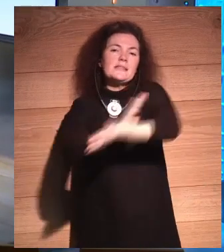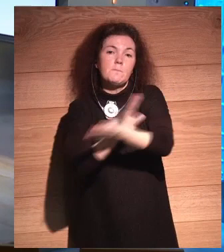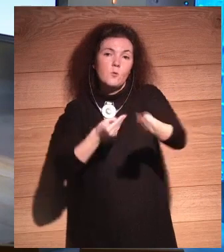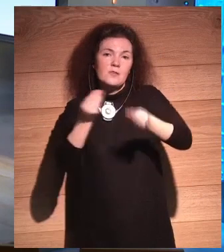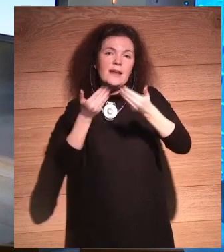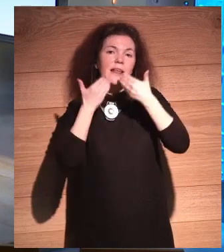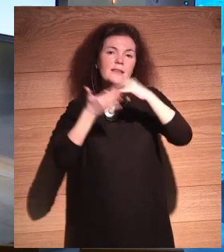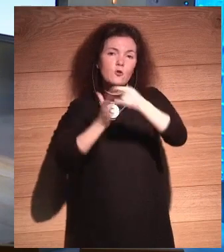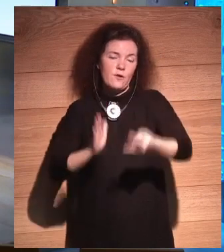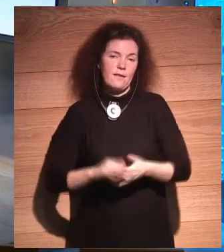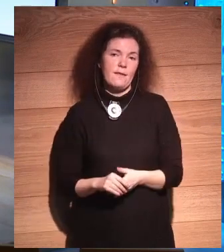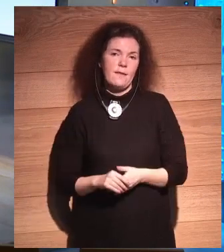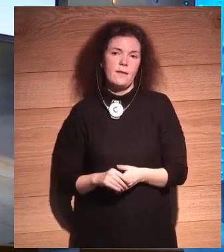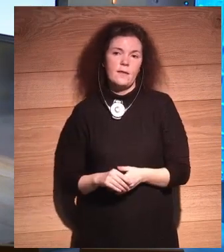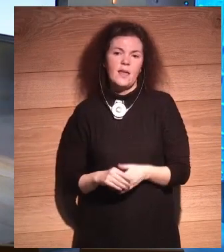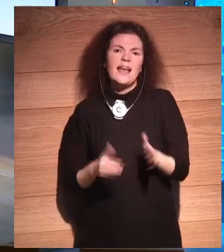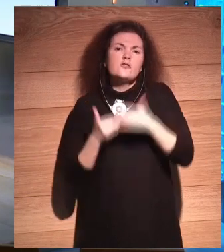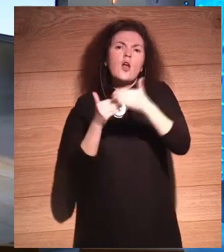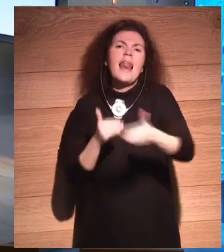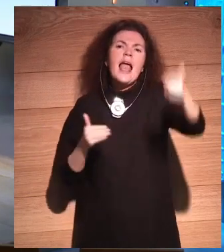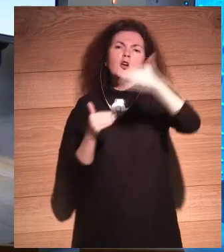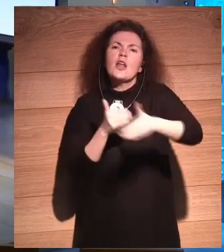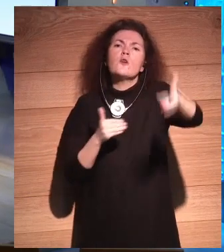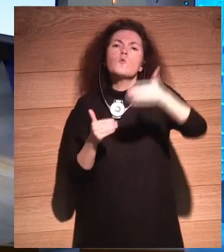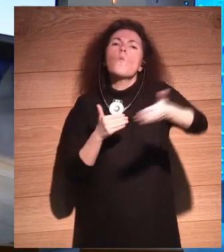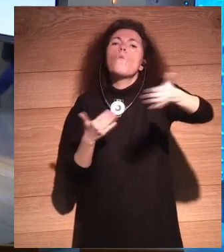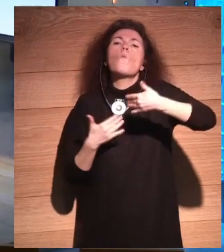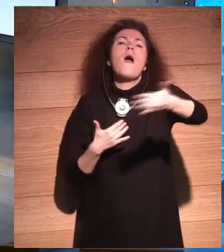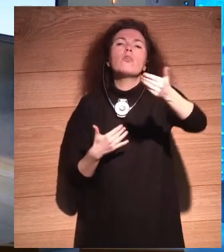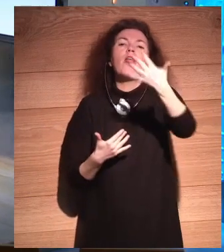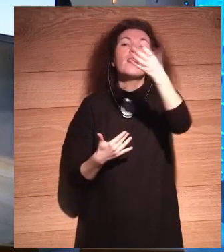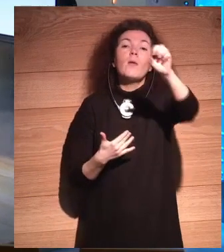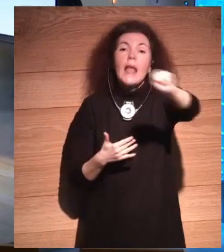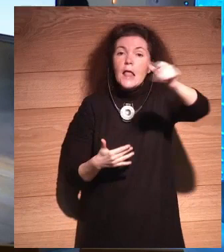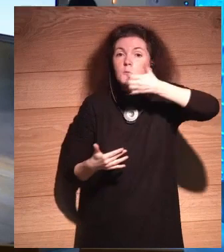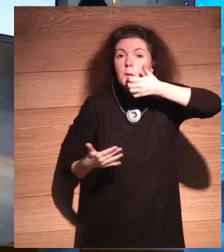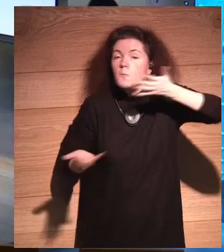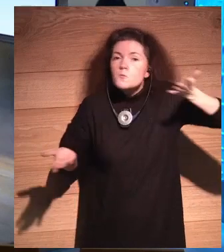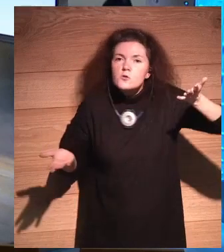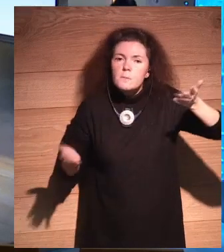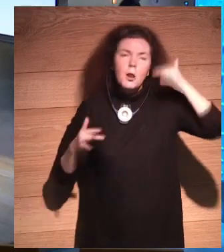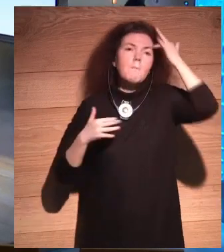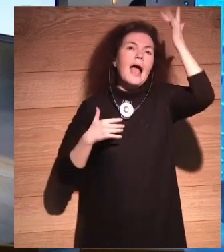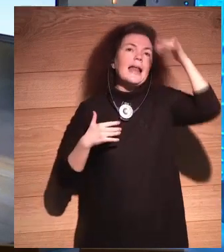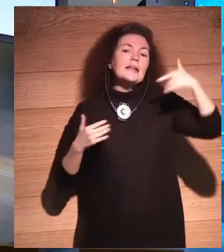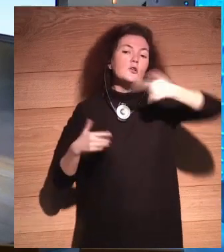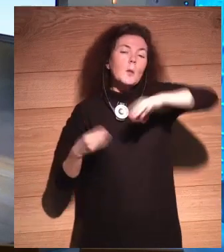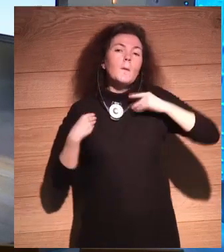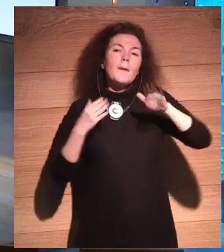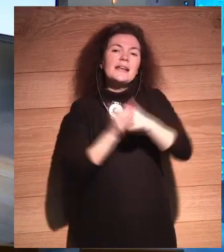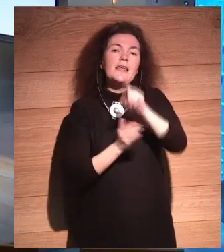How far away is that? 50 years? But imagine if living to be 120 is the new normal